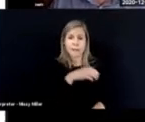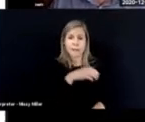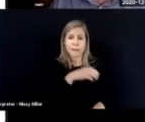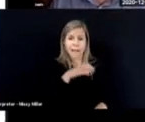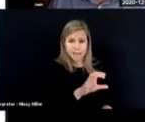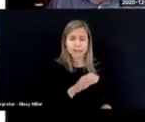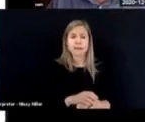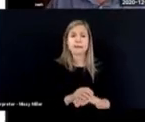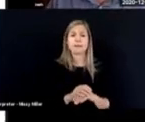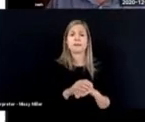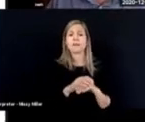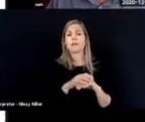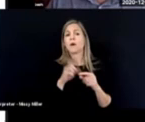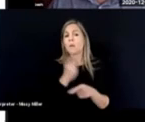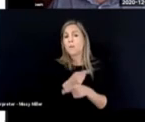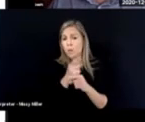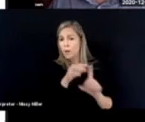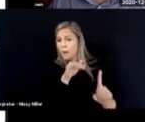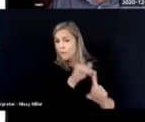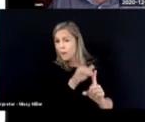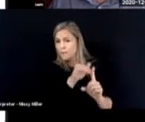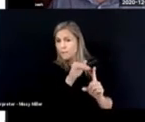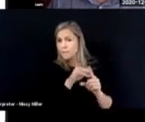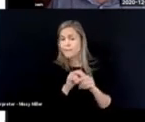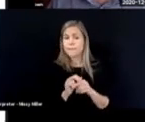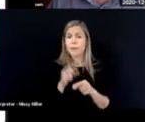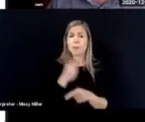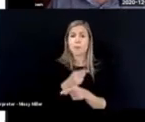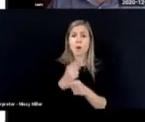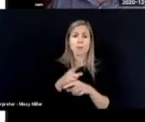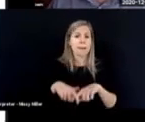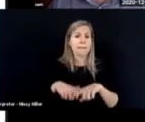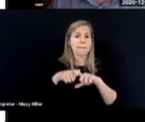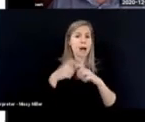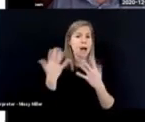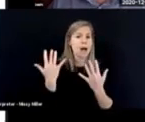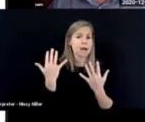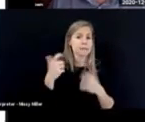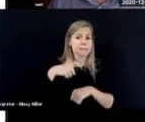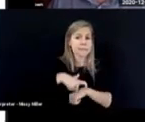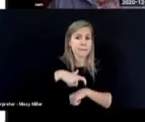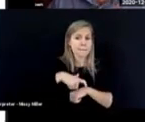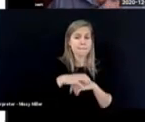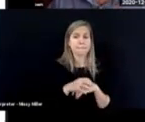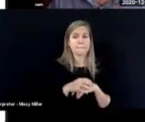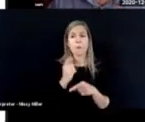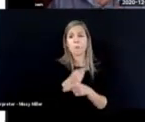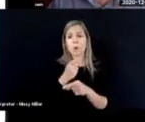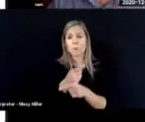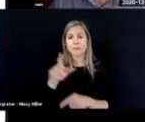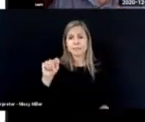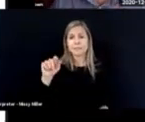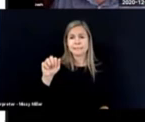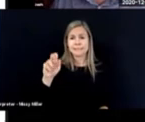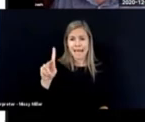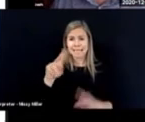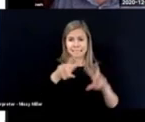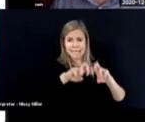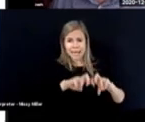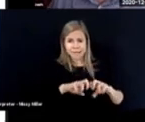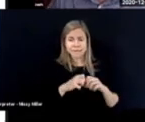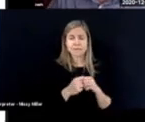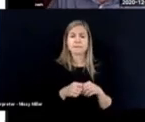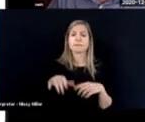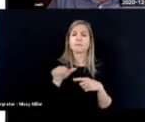empowerment. Using appropriate prompts. Using appropriate pause time. Use traditional task analysis.